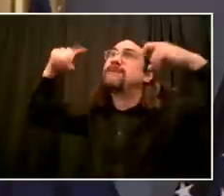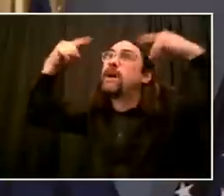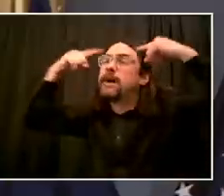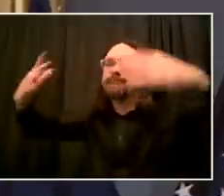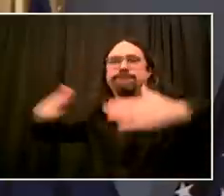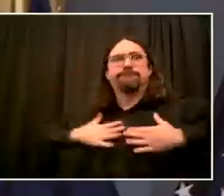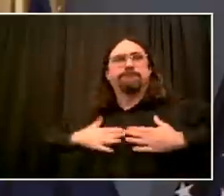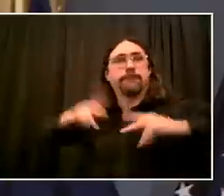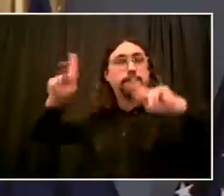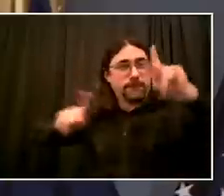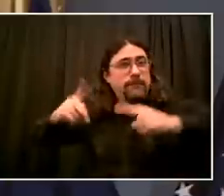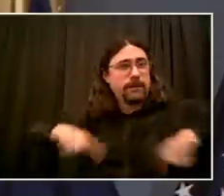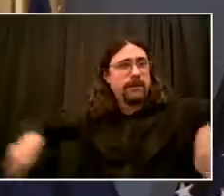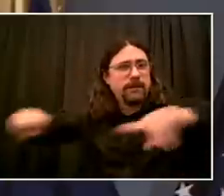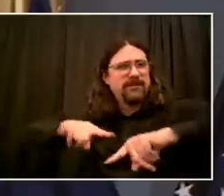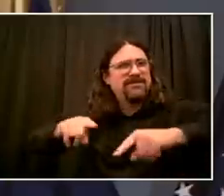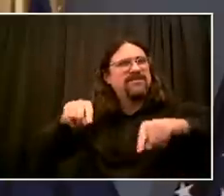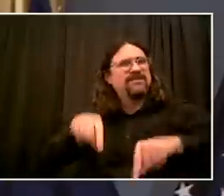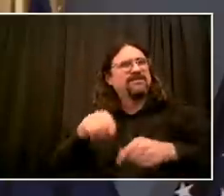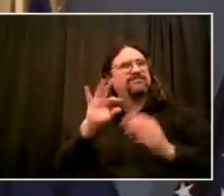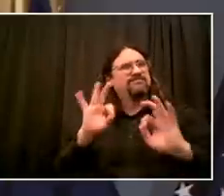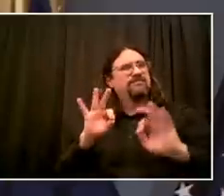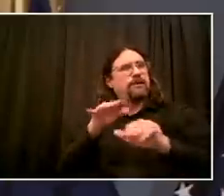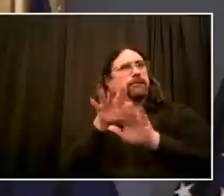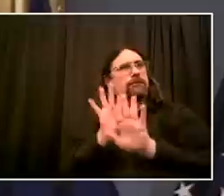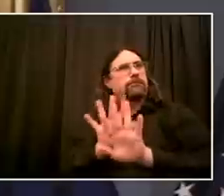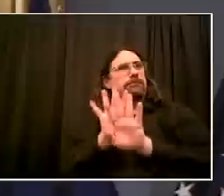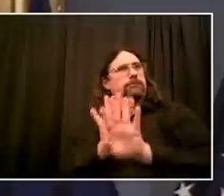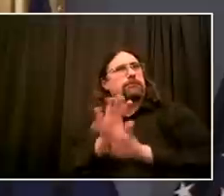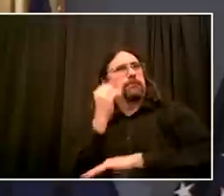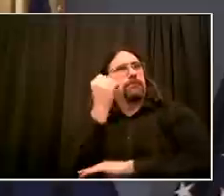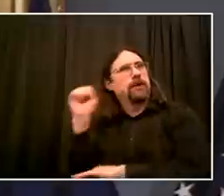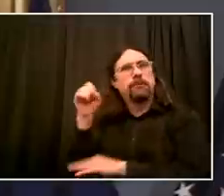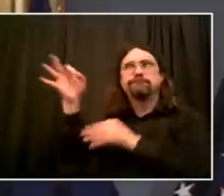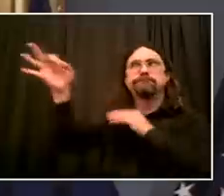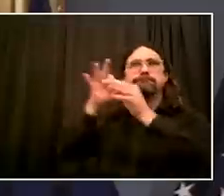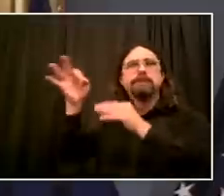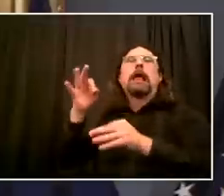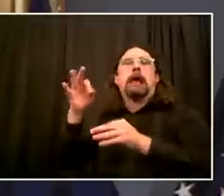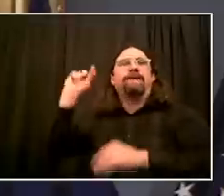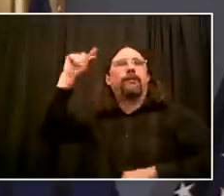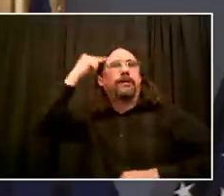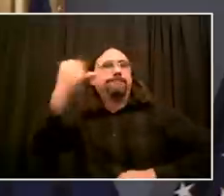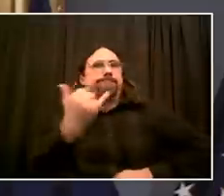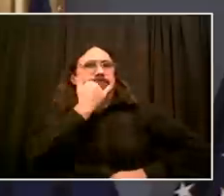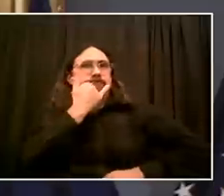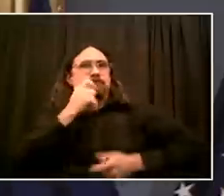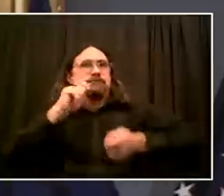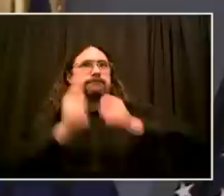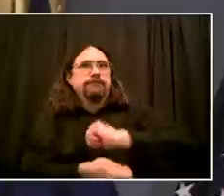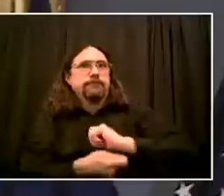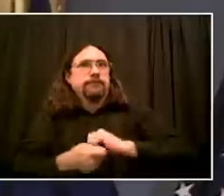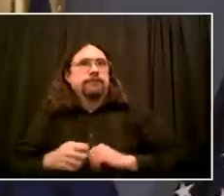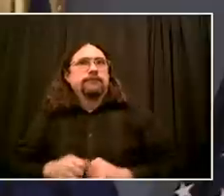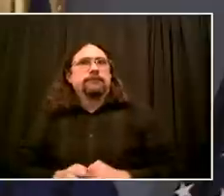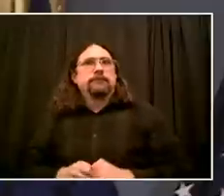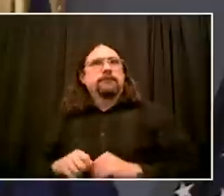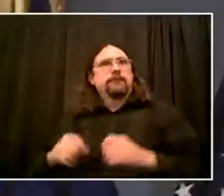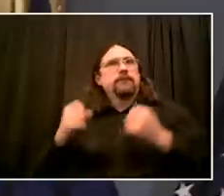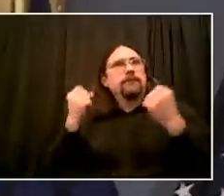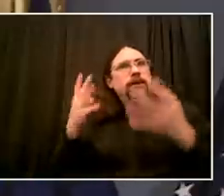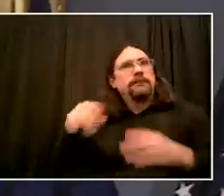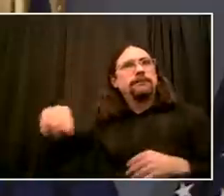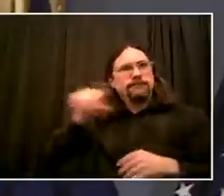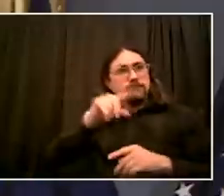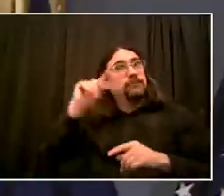from the African-American community yesterday. And there's a growing concern that some are attempting to speak in their name and for their community